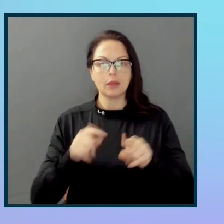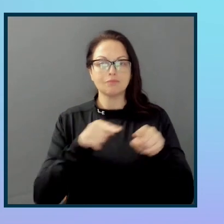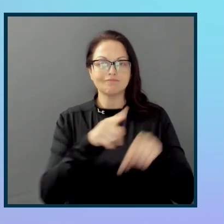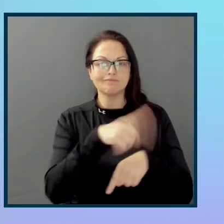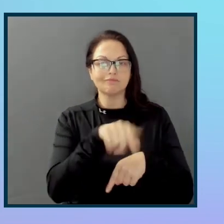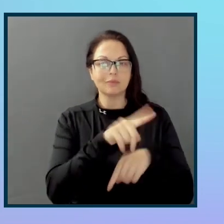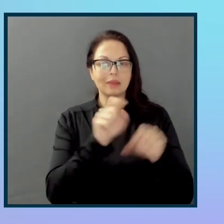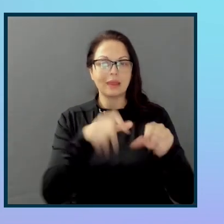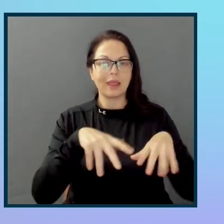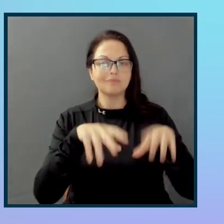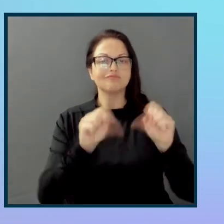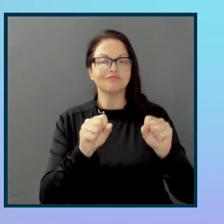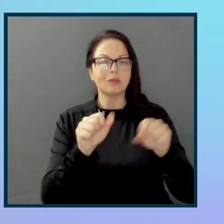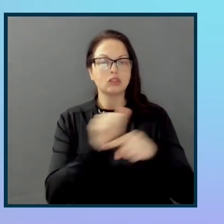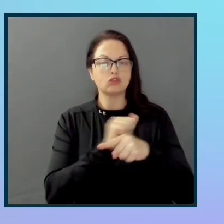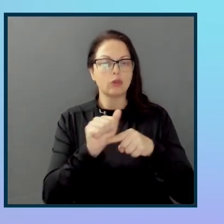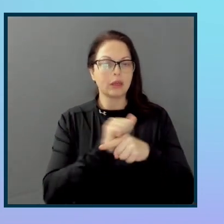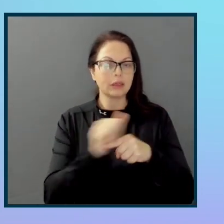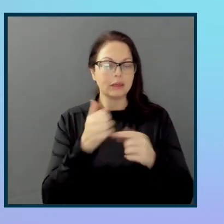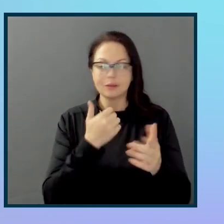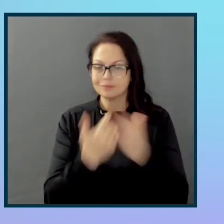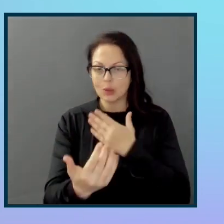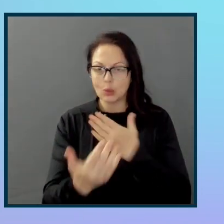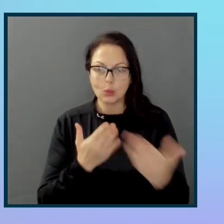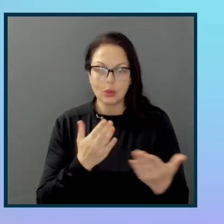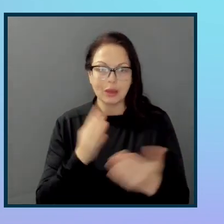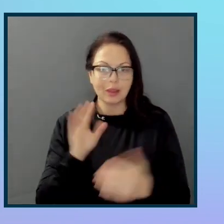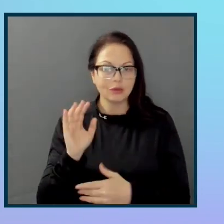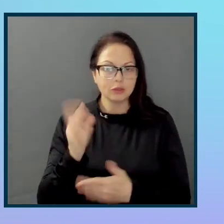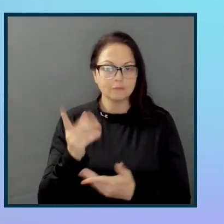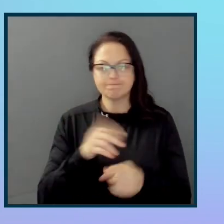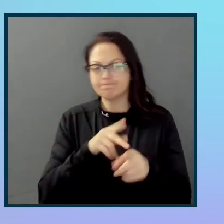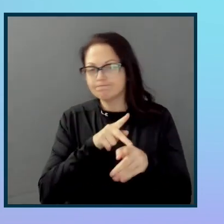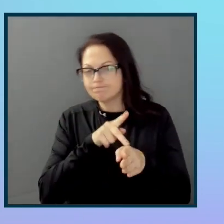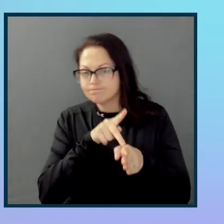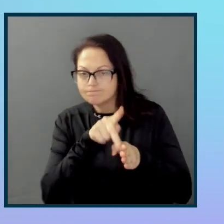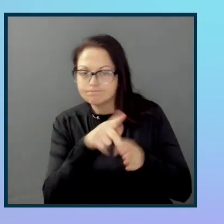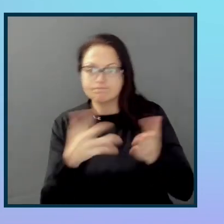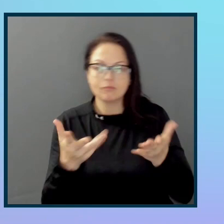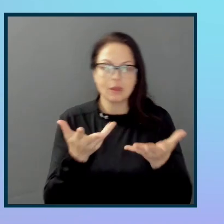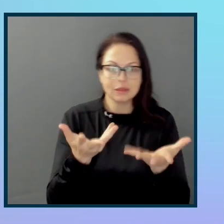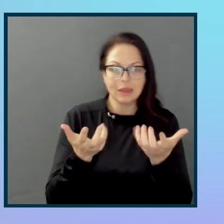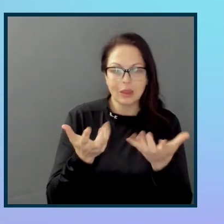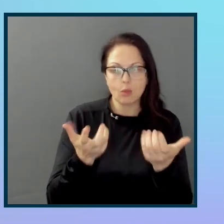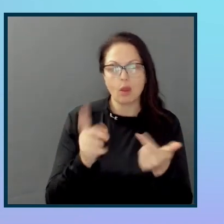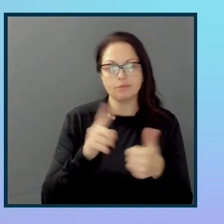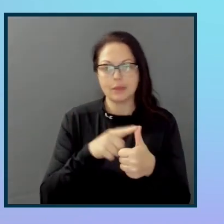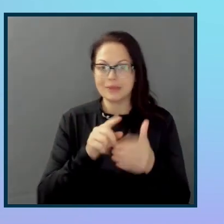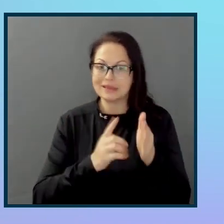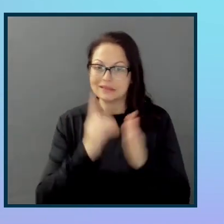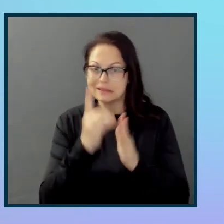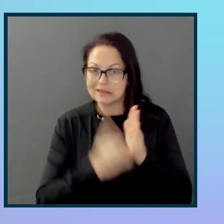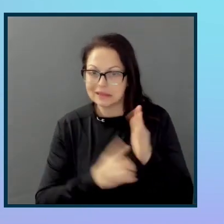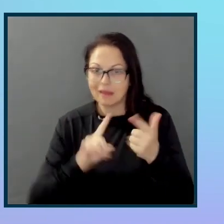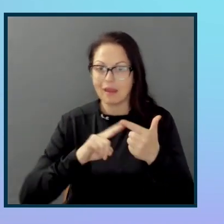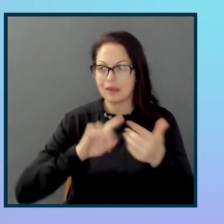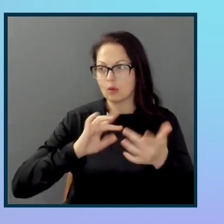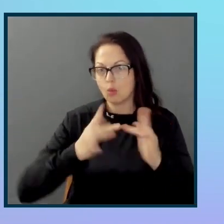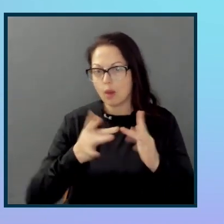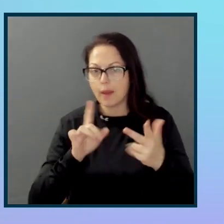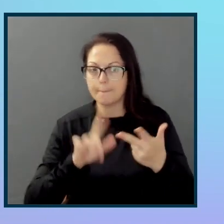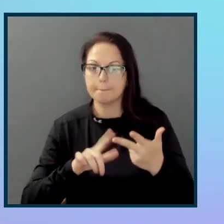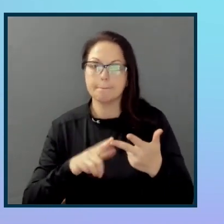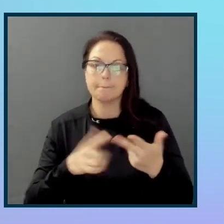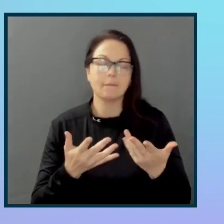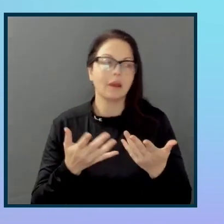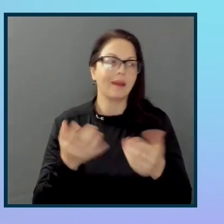the specialism they want, whether that's additional web or Android or iOS training, further design courses. And the intent is to